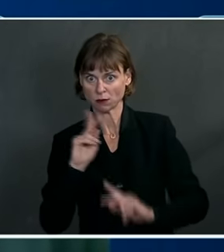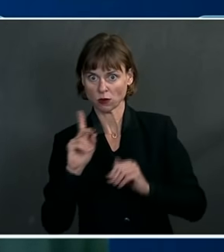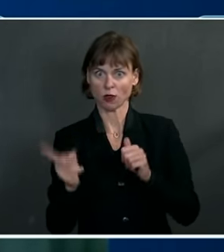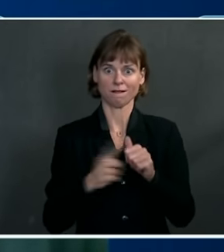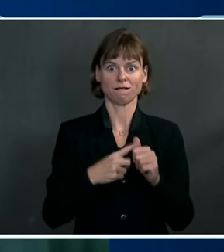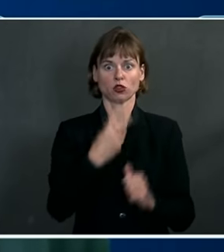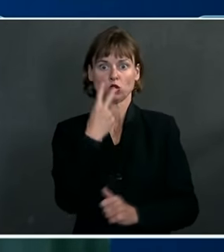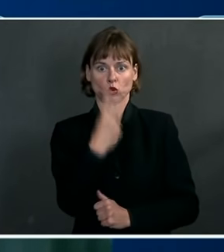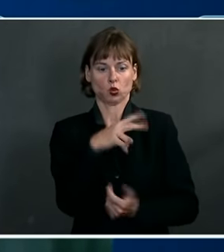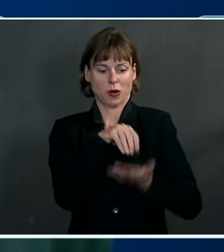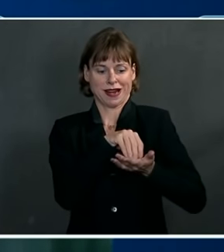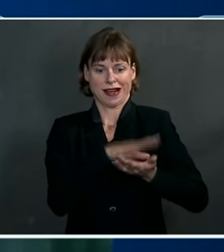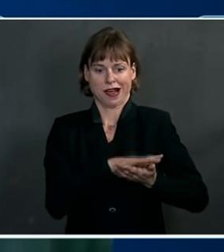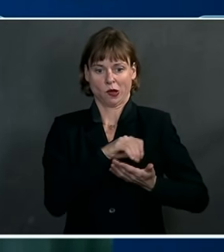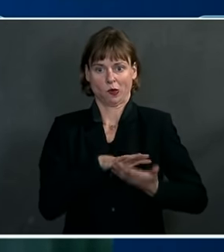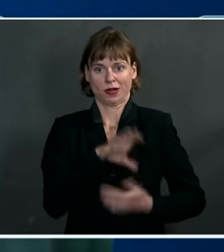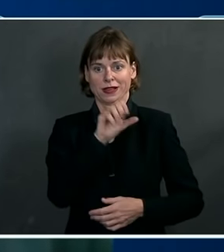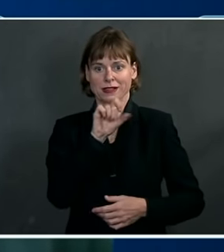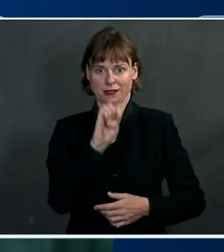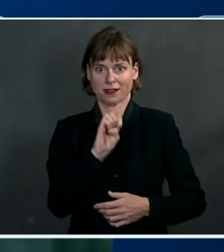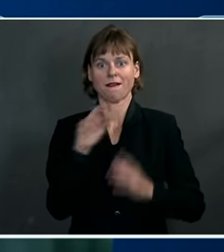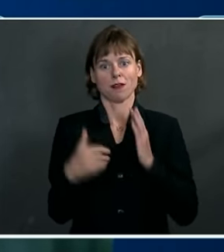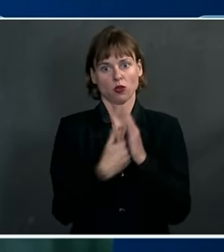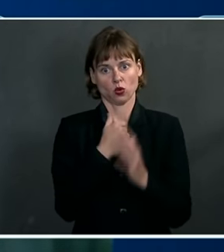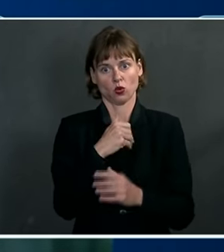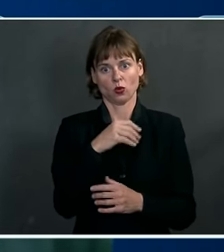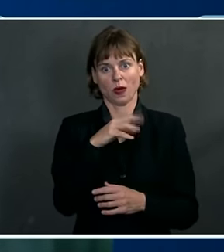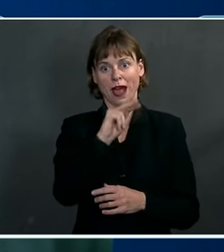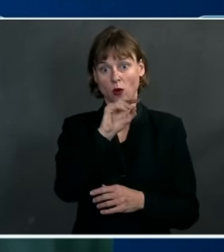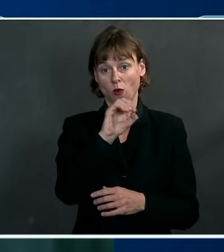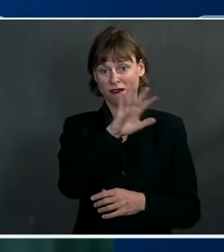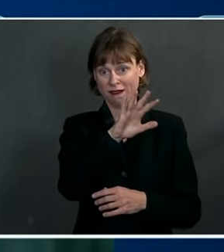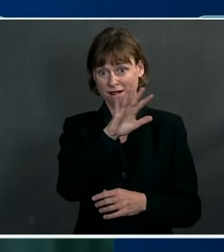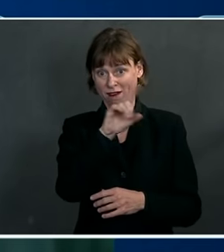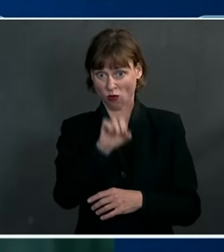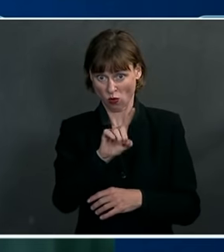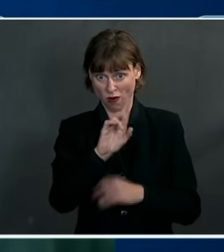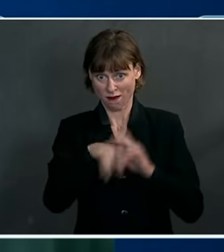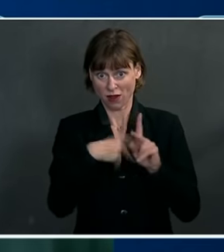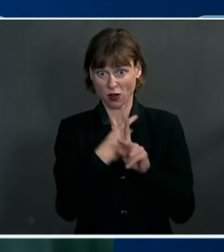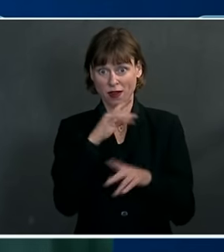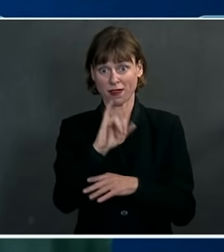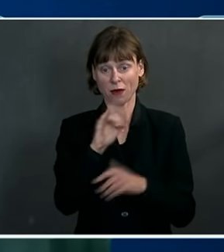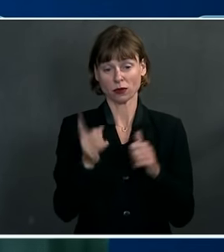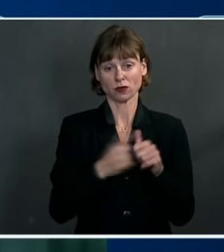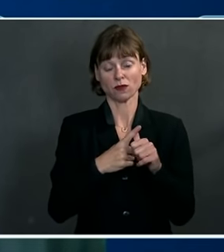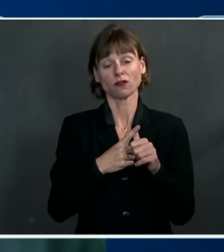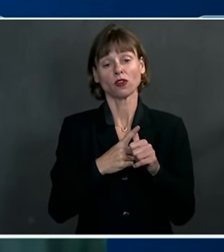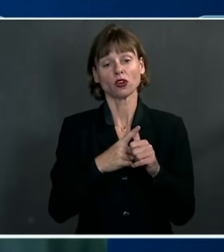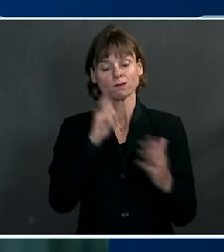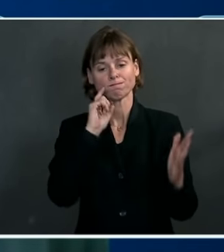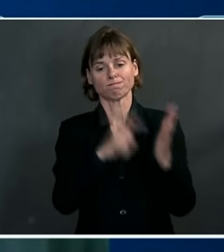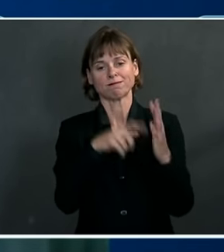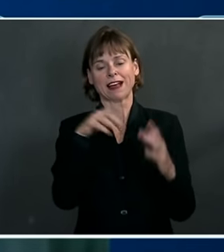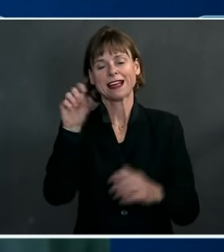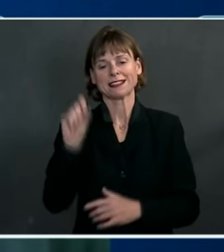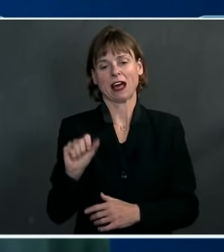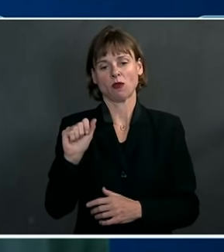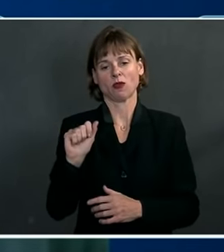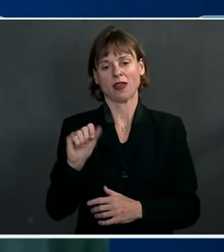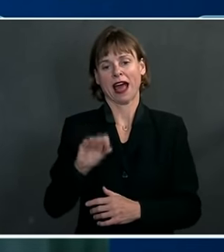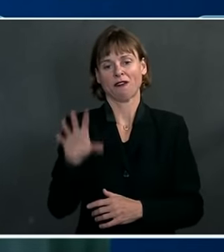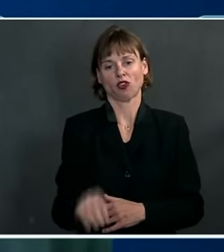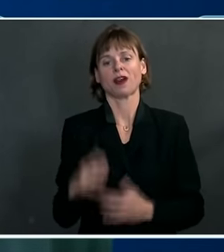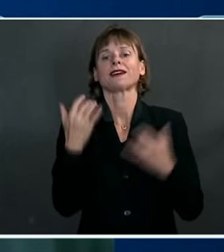documented cases of the B.1.3.5.1 variant, which was officially first detected in South Africa and now in the